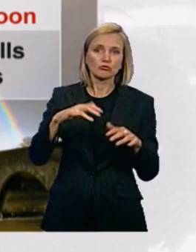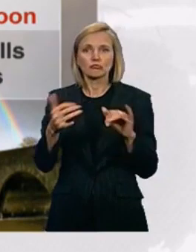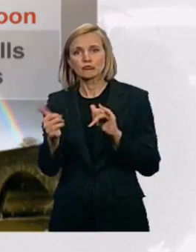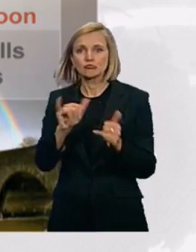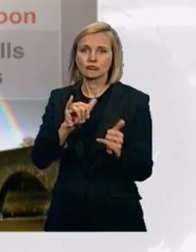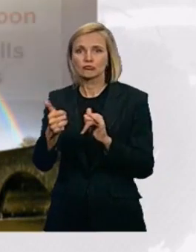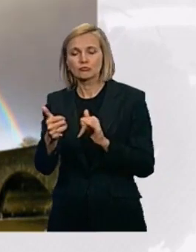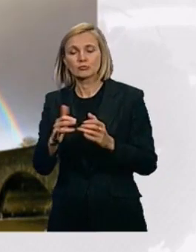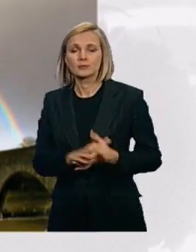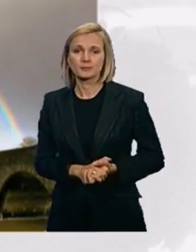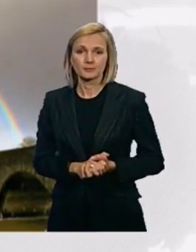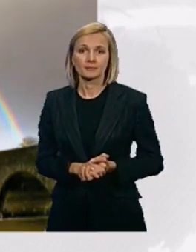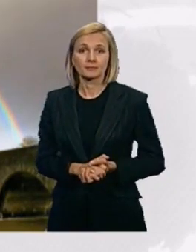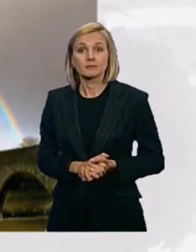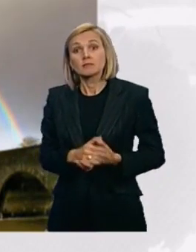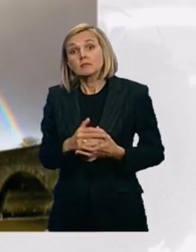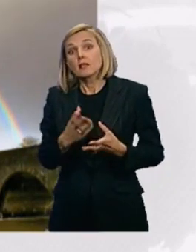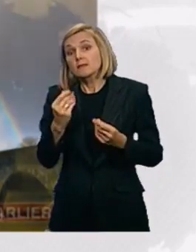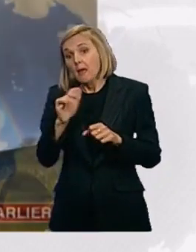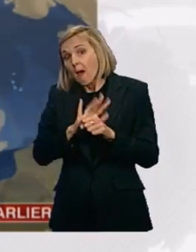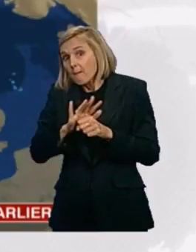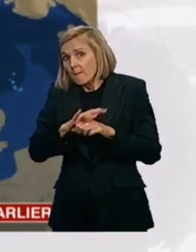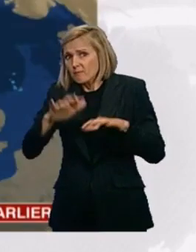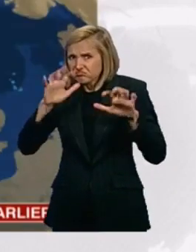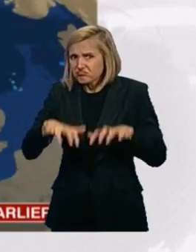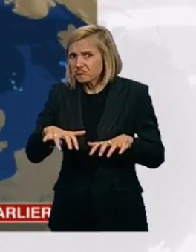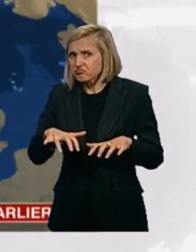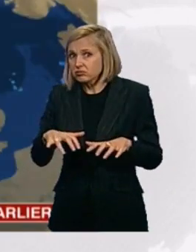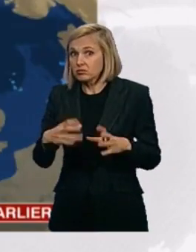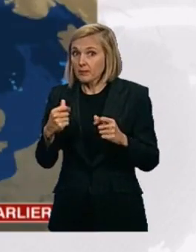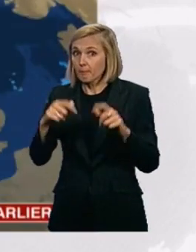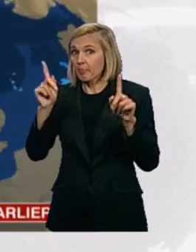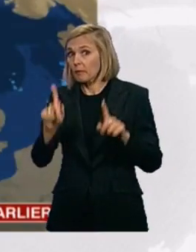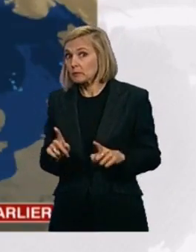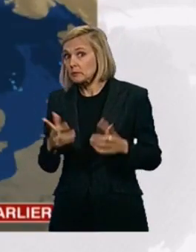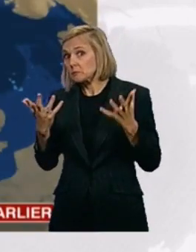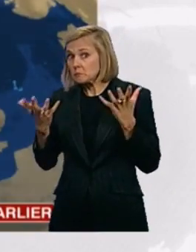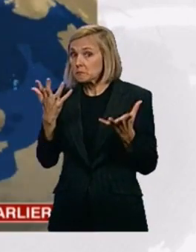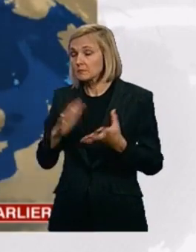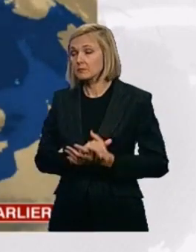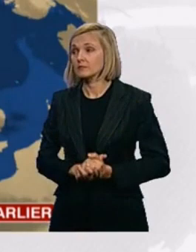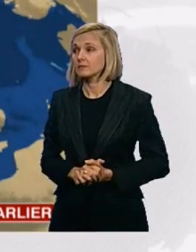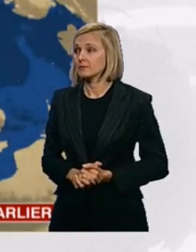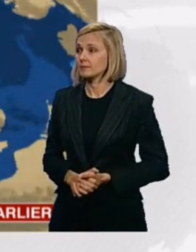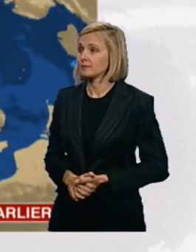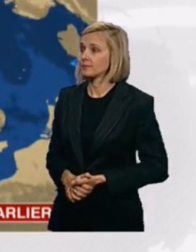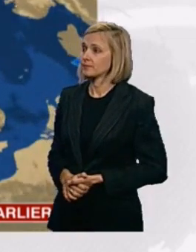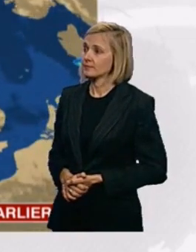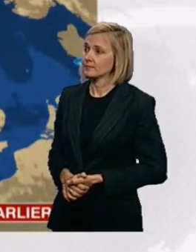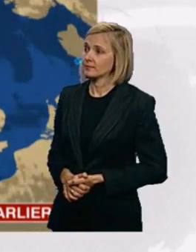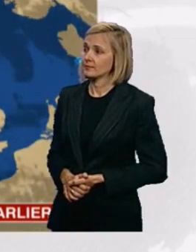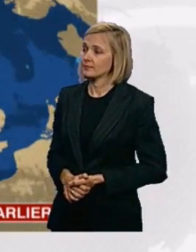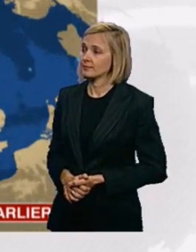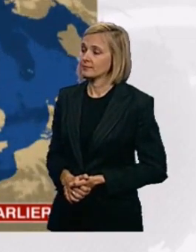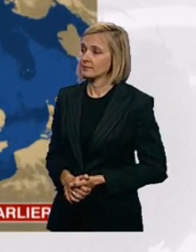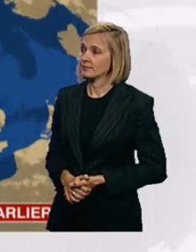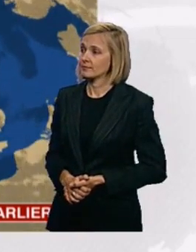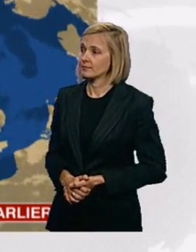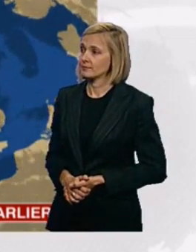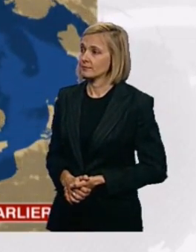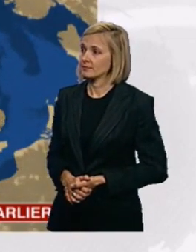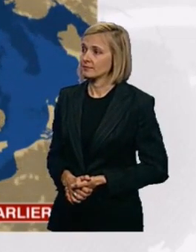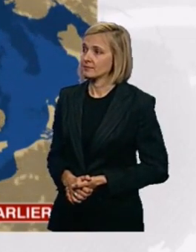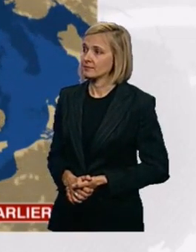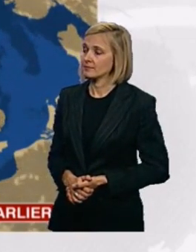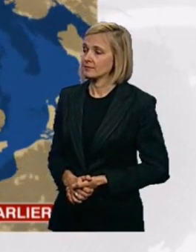shower. It could be heavy. may even come with a rumble of thunder. Now, this is a look at the rainfall picture so far today. We started mainly dry, but